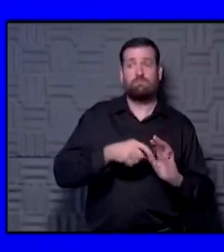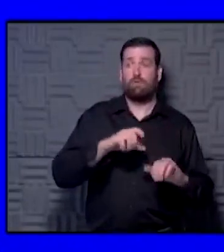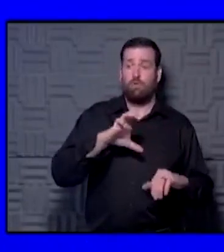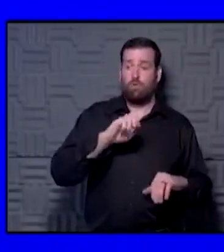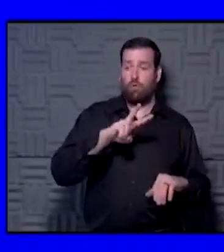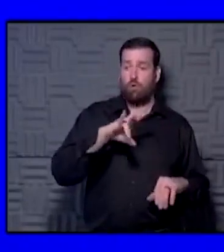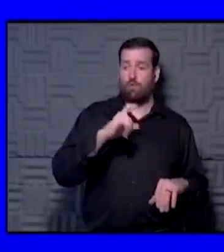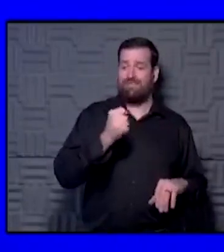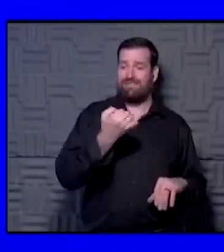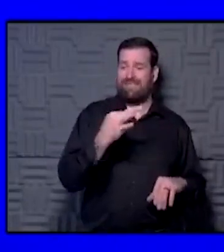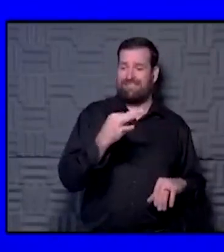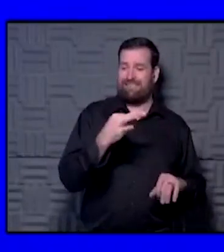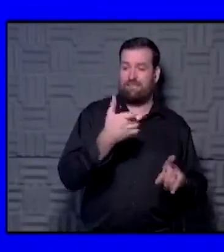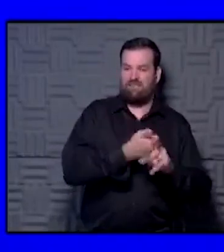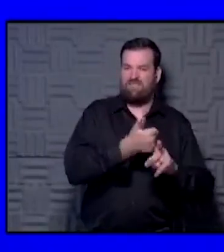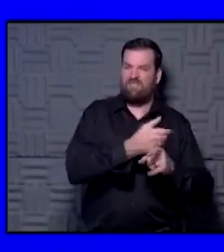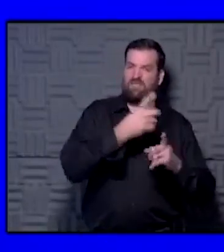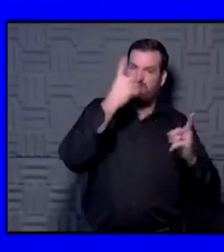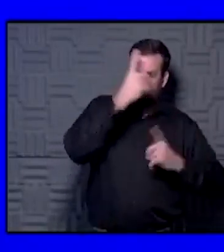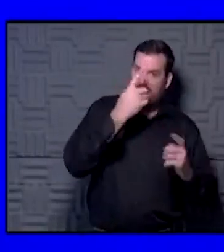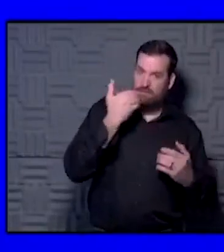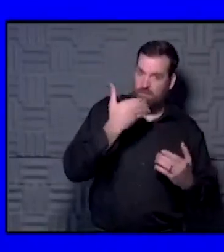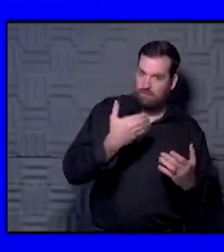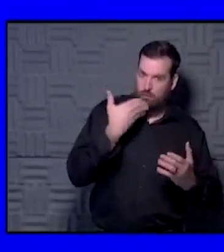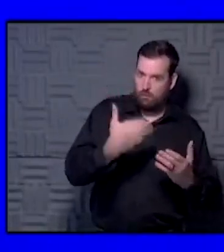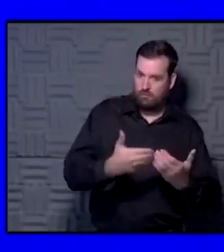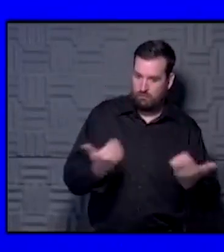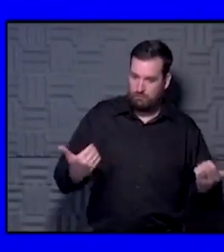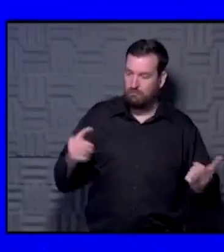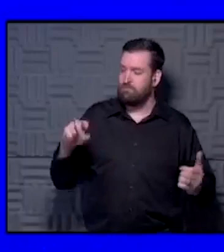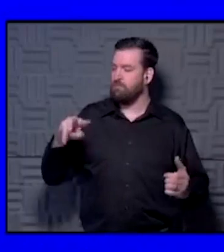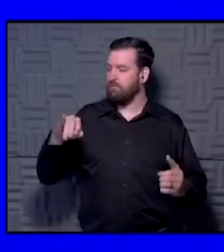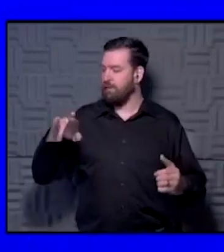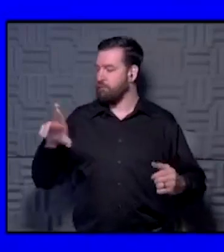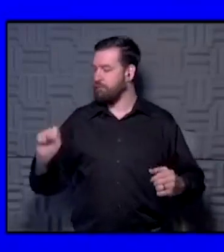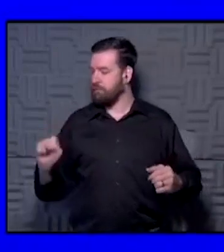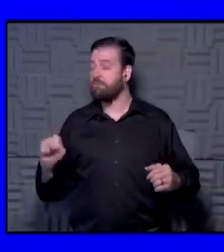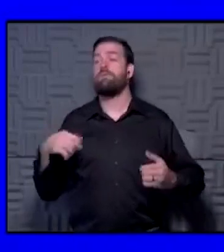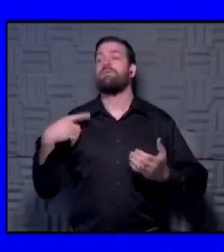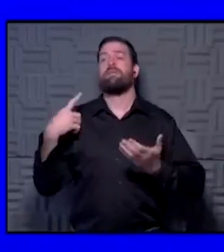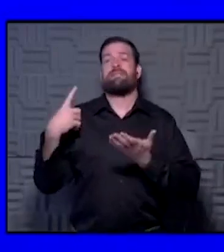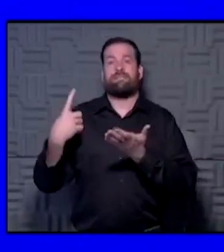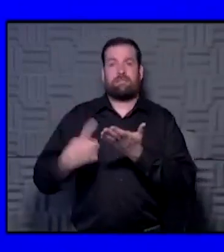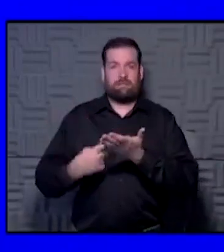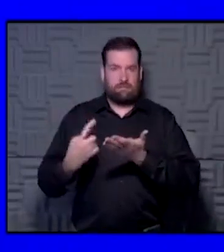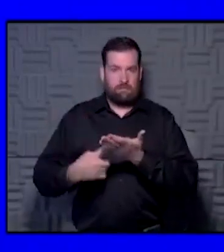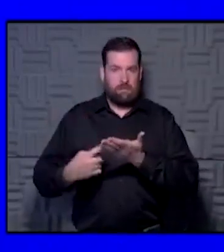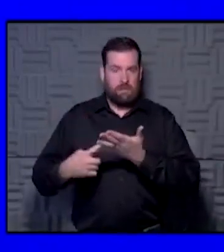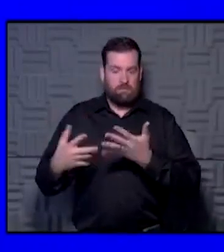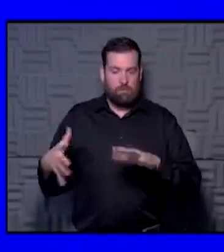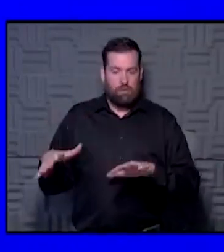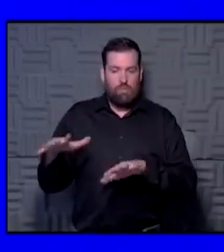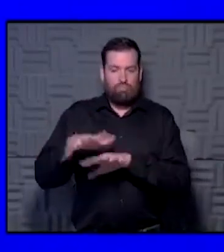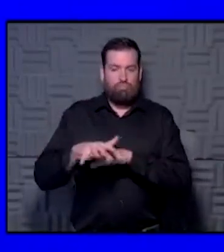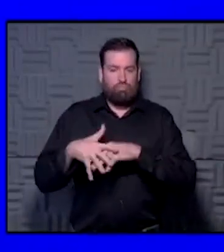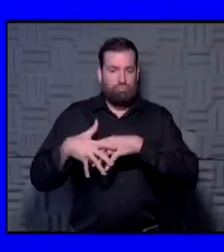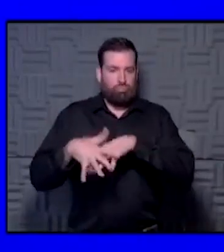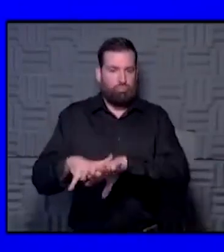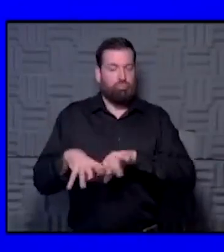infection. COVID-19 is the disease. That was a very good distinction. we have- Is the virus, yeah. Sometimes they just meld together.